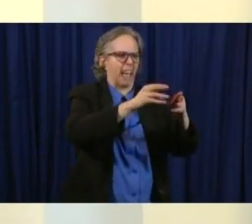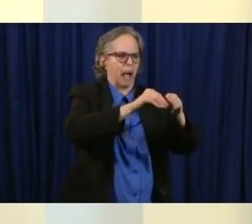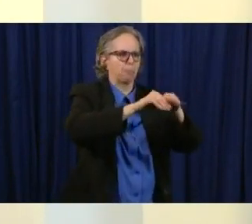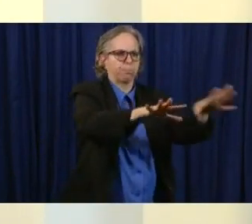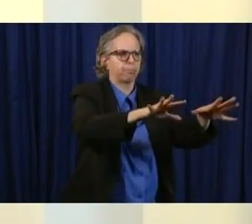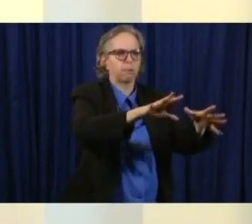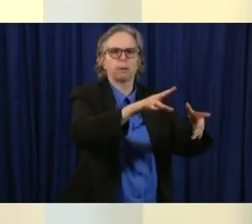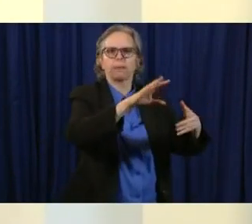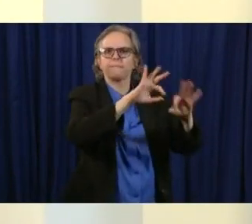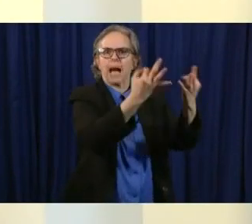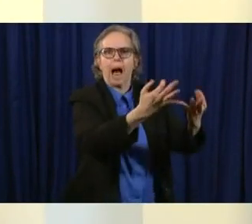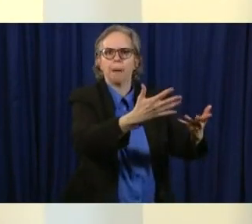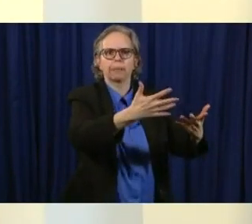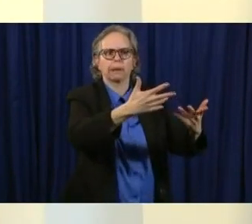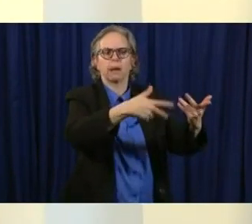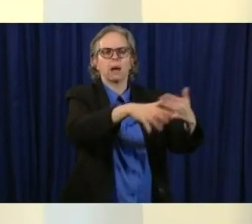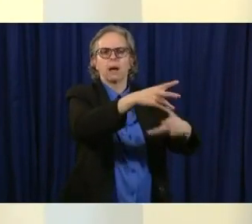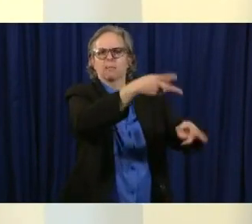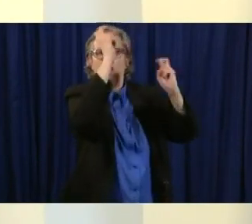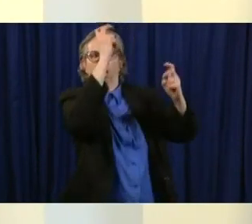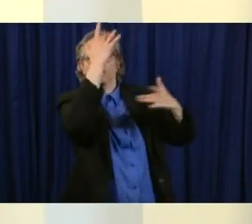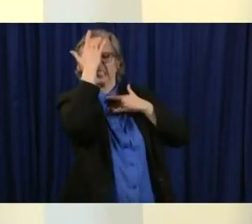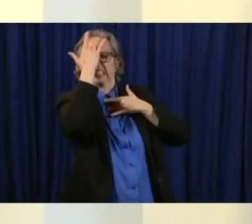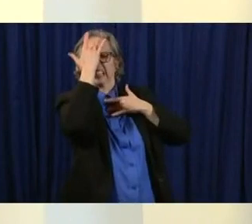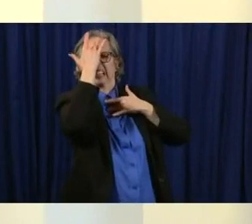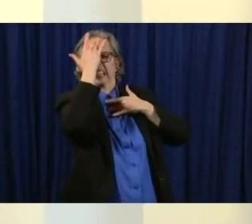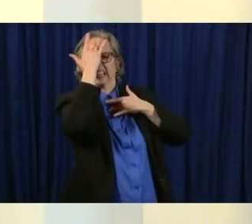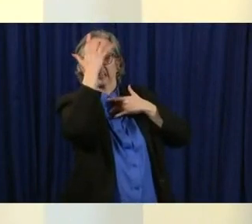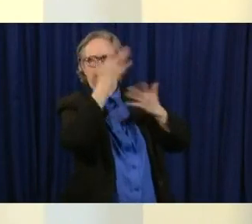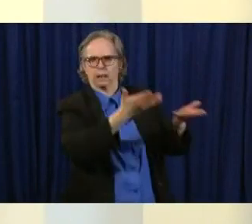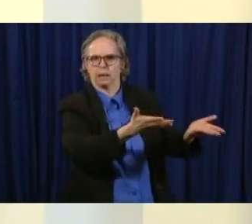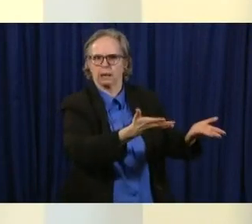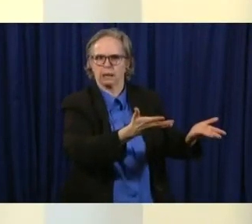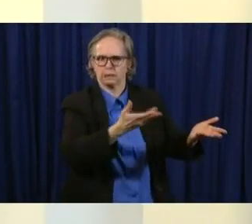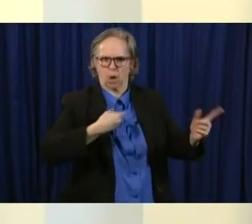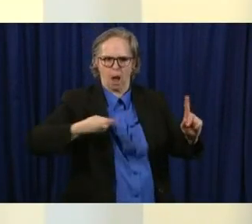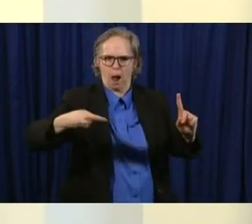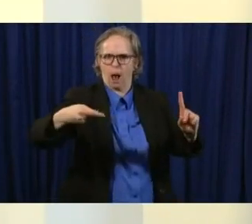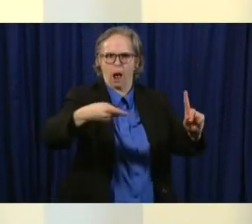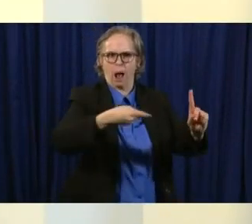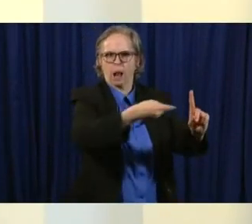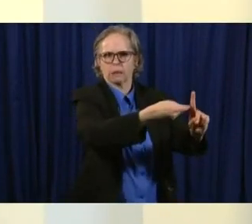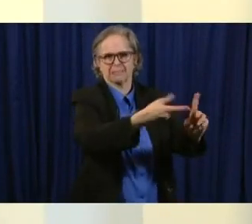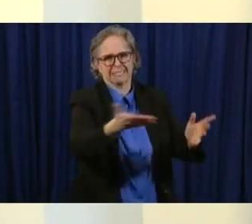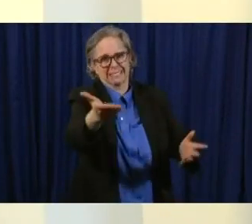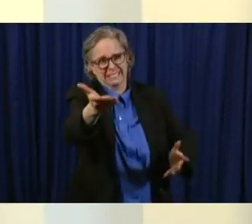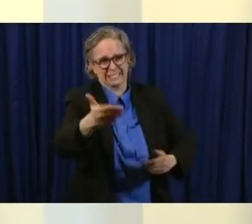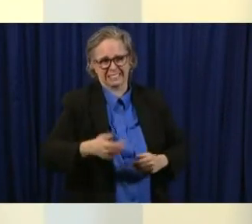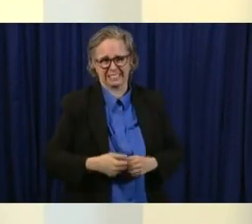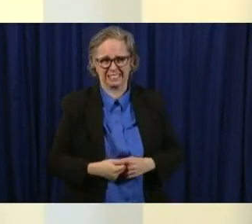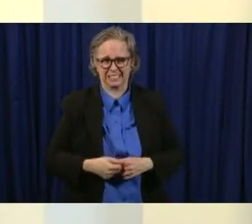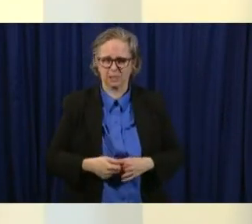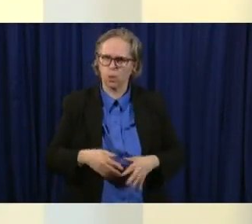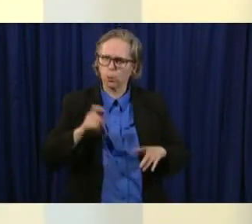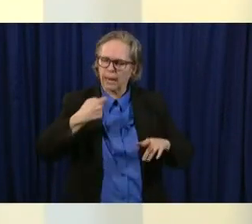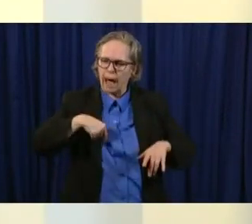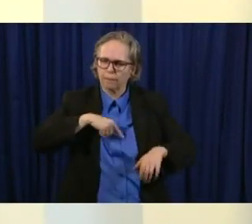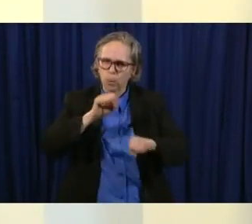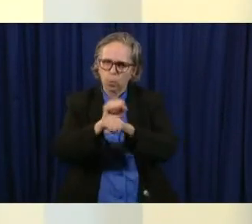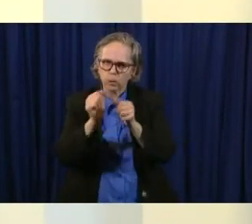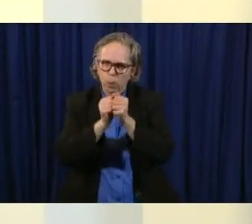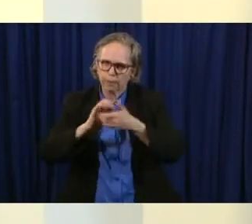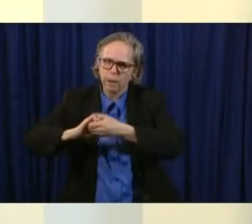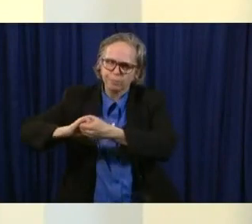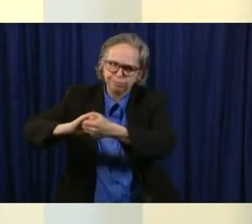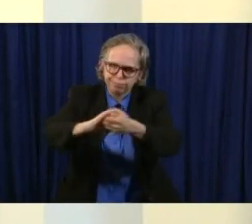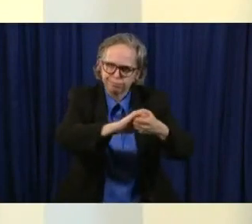already sick or a child who's already sick so this really is going to be one of those collective things um that i myself have to to